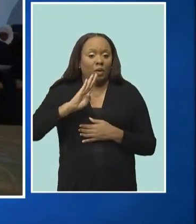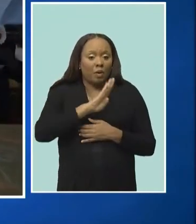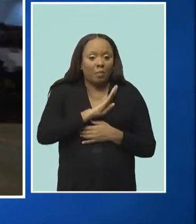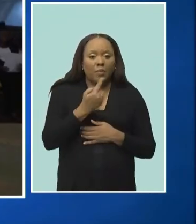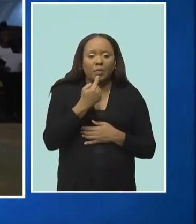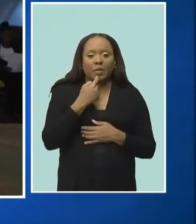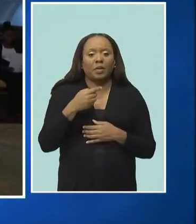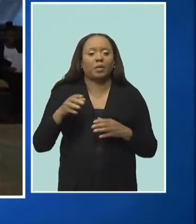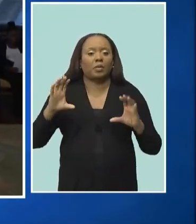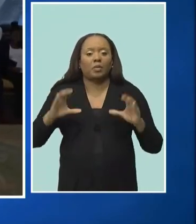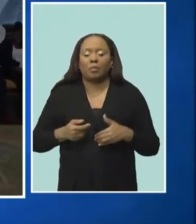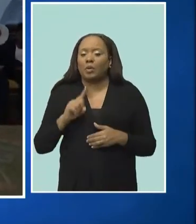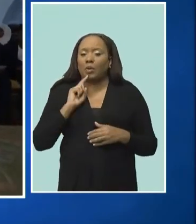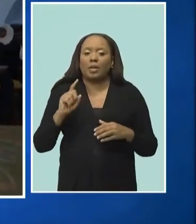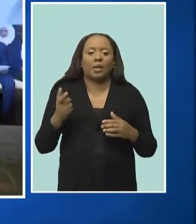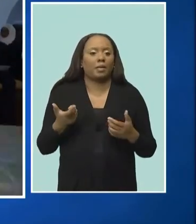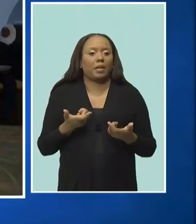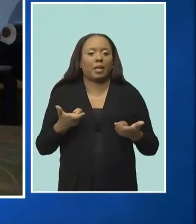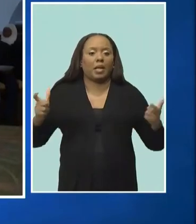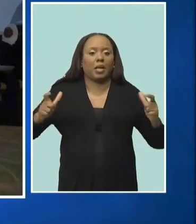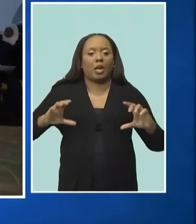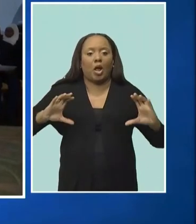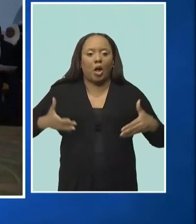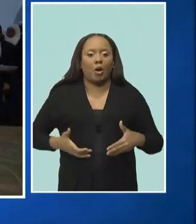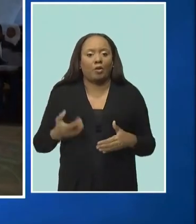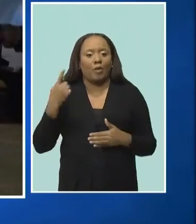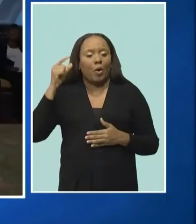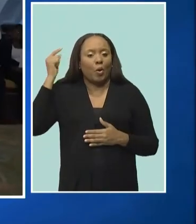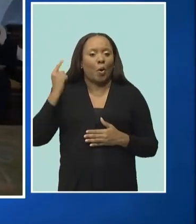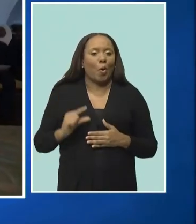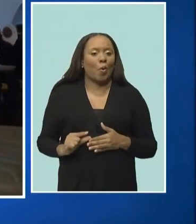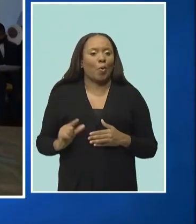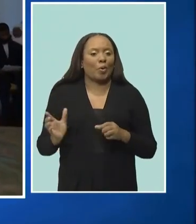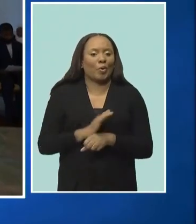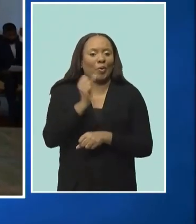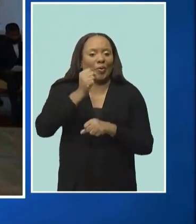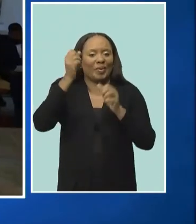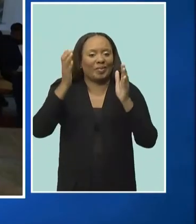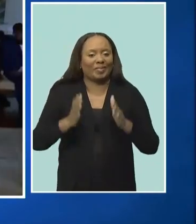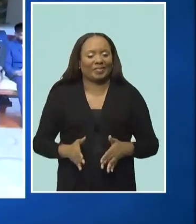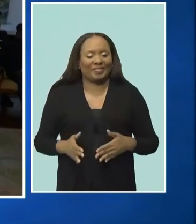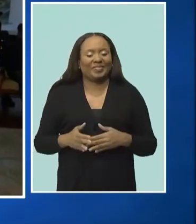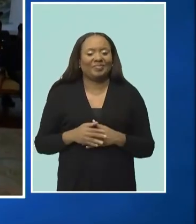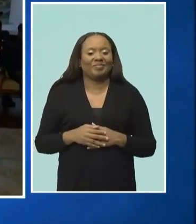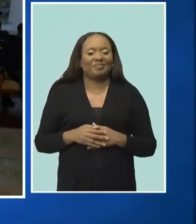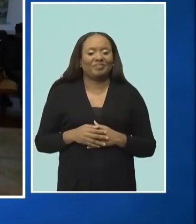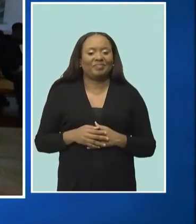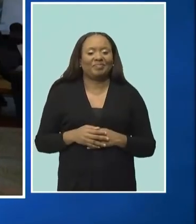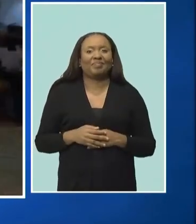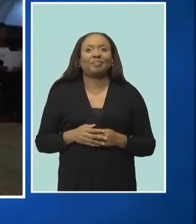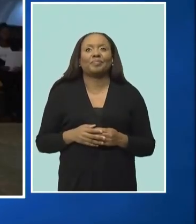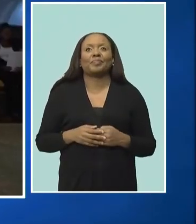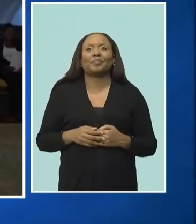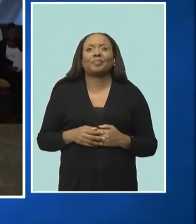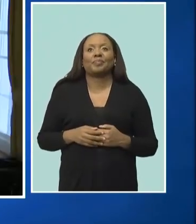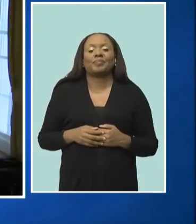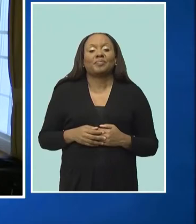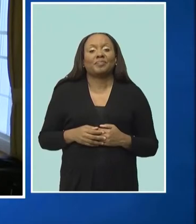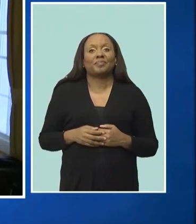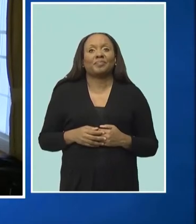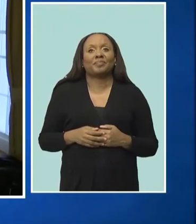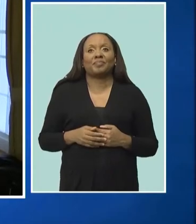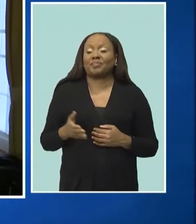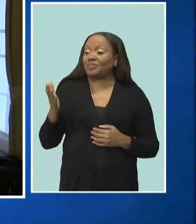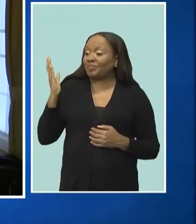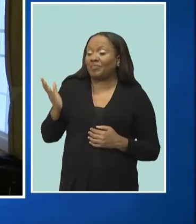Trevor Carmichael, says the group is one of the largest cohort of gold awardees. It's one of our larger numbers